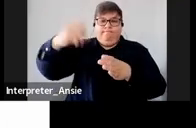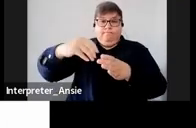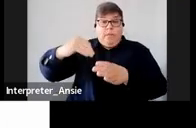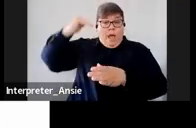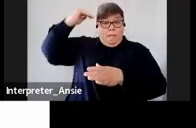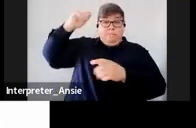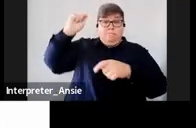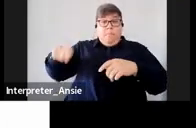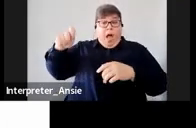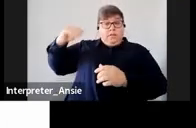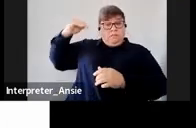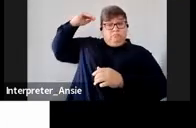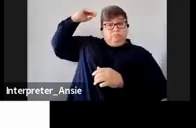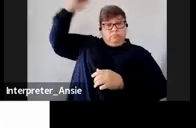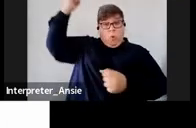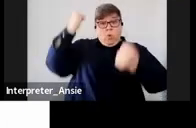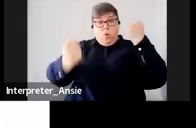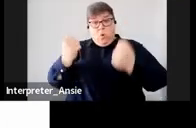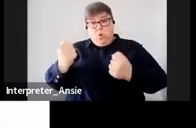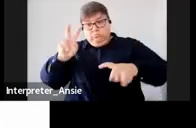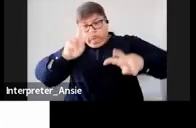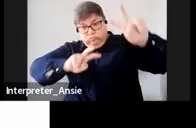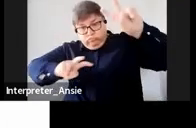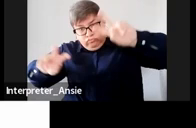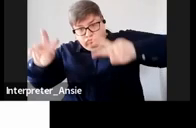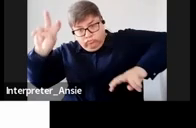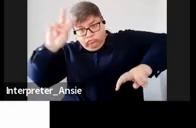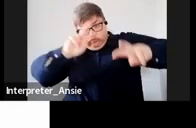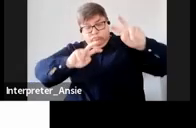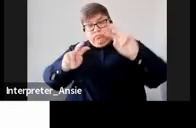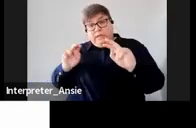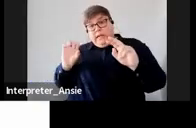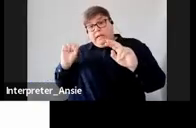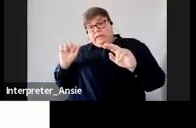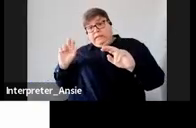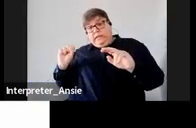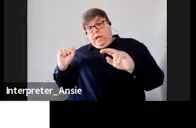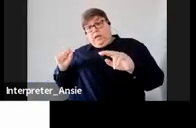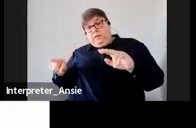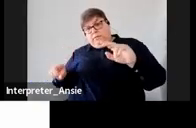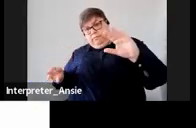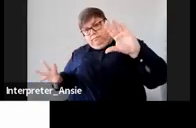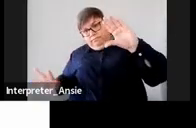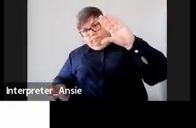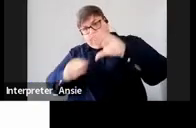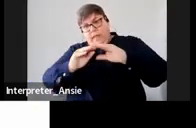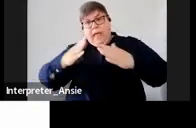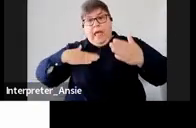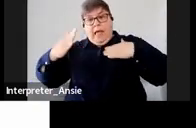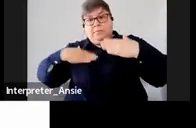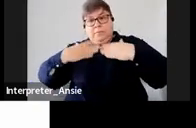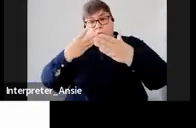regulates the administration of the estates process and SAS is merely accredited in the administration of estates process